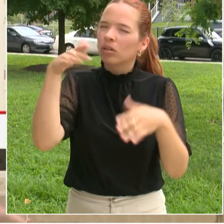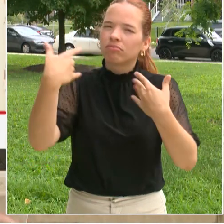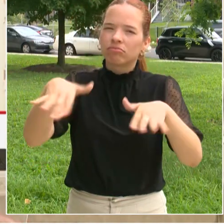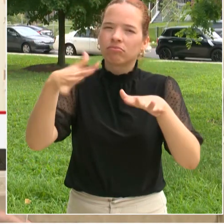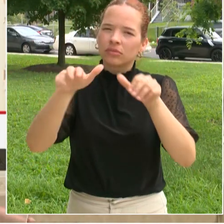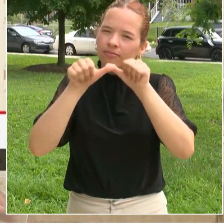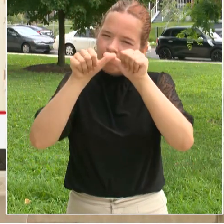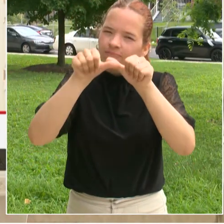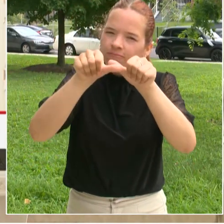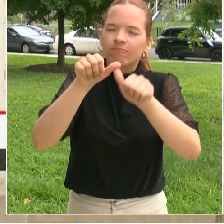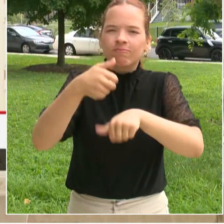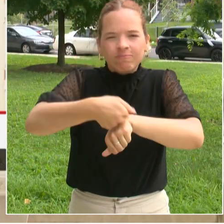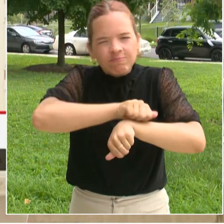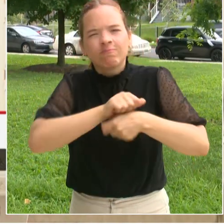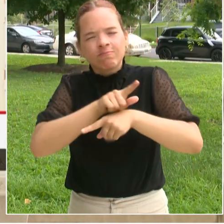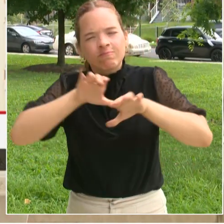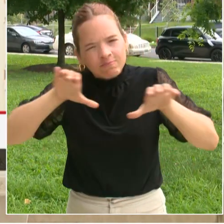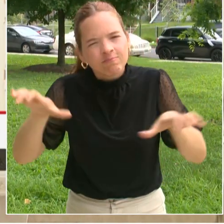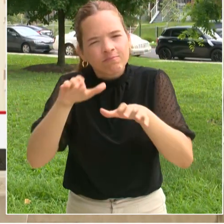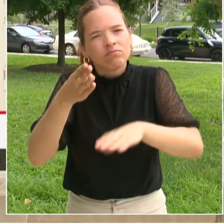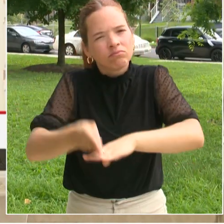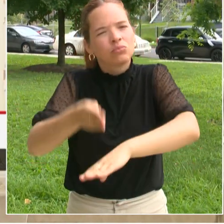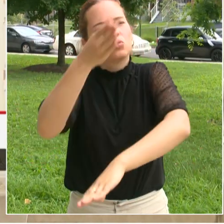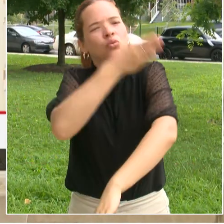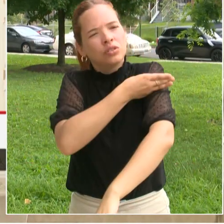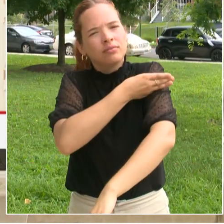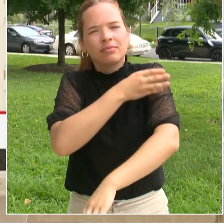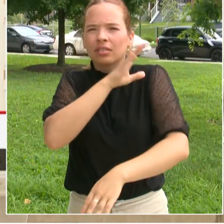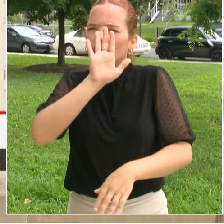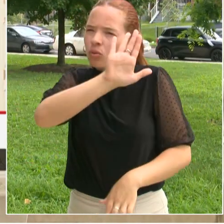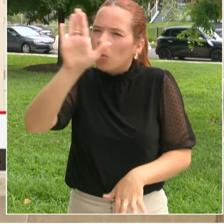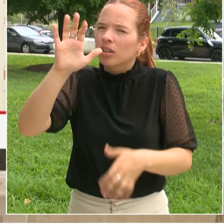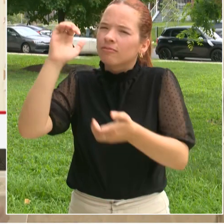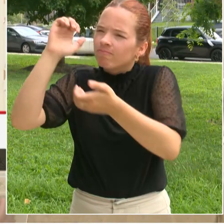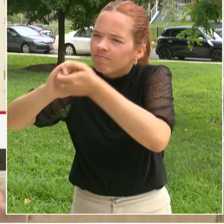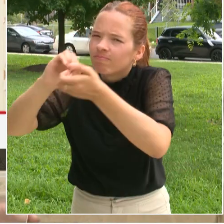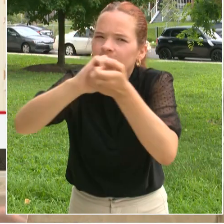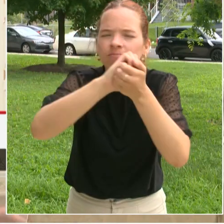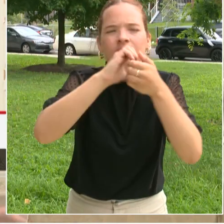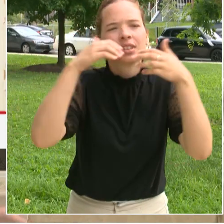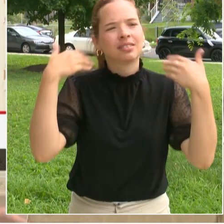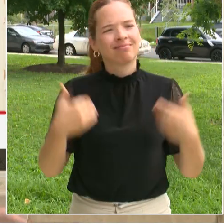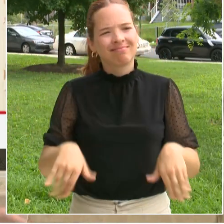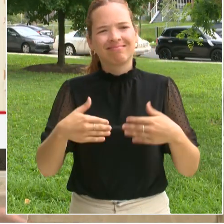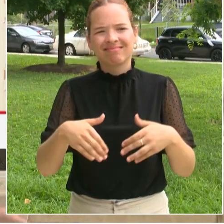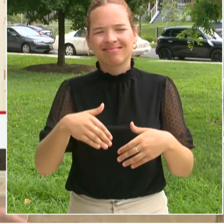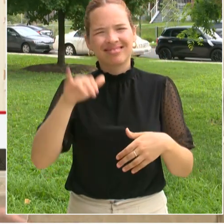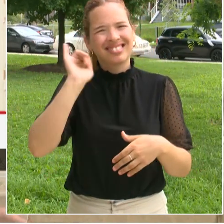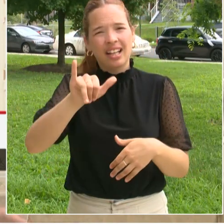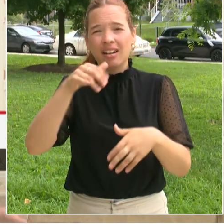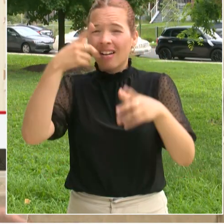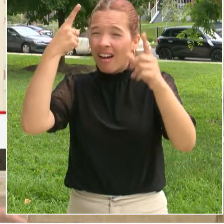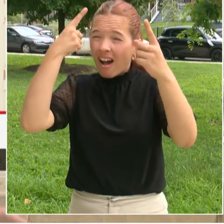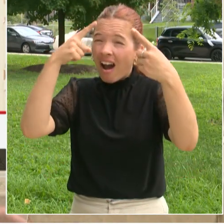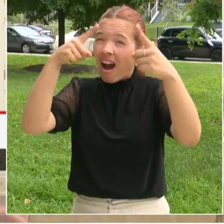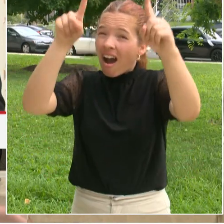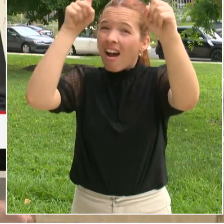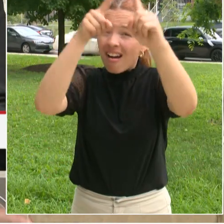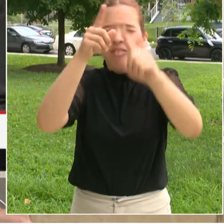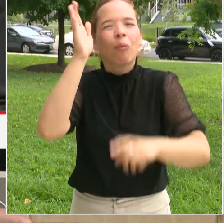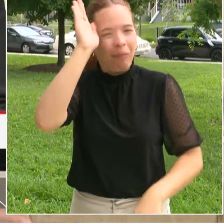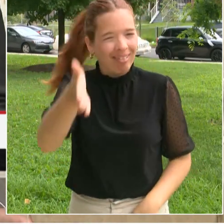and we partner well, we're able to produce strong results. And I know we spent lots of time together over the last few years.